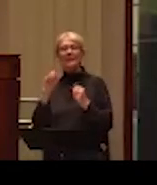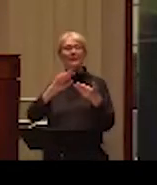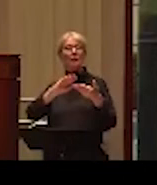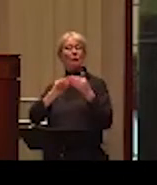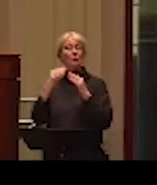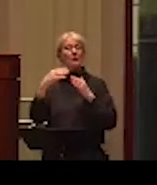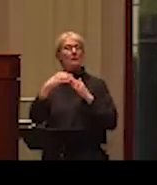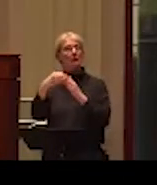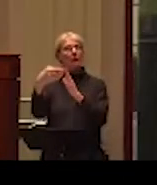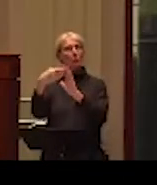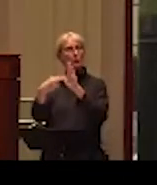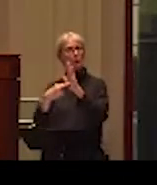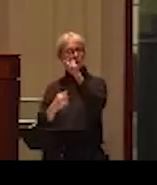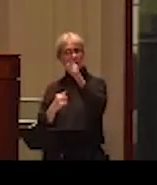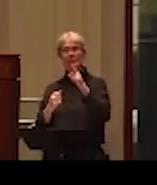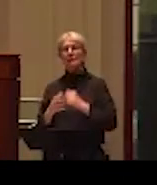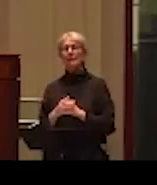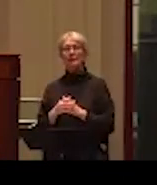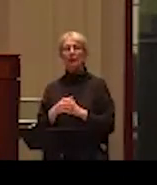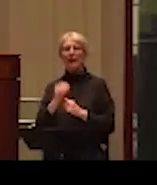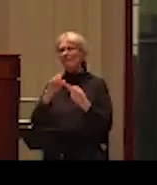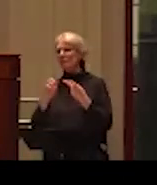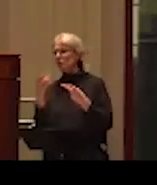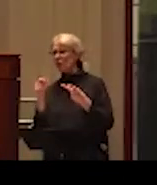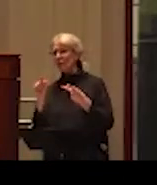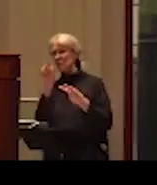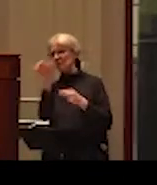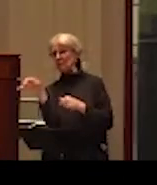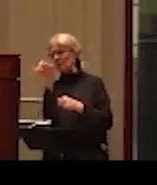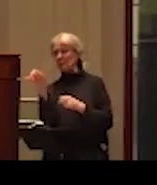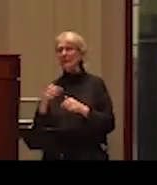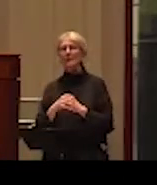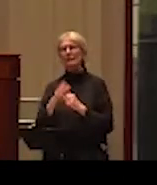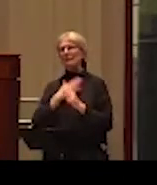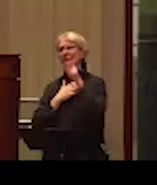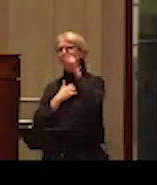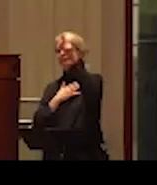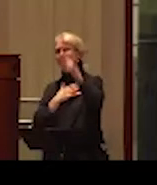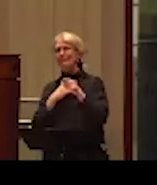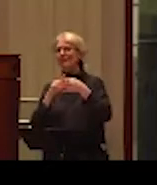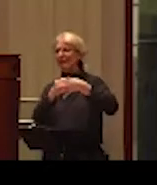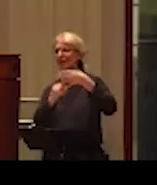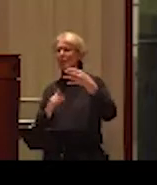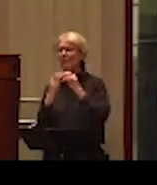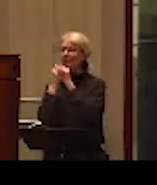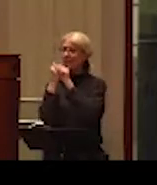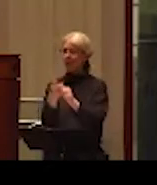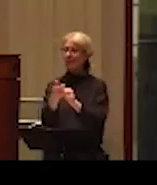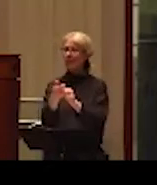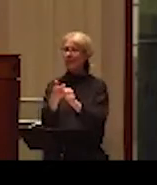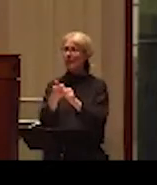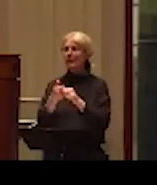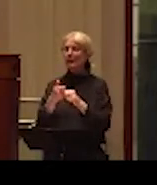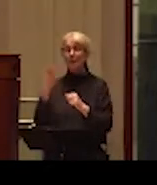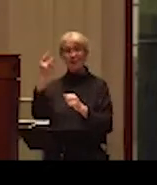slide, uh, and in the chat. We ask that you follow these guidelines, uh, to make this discussion as